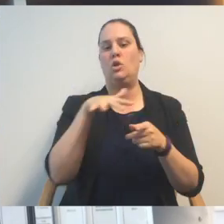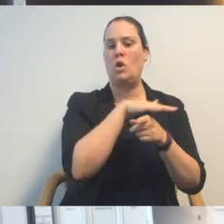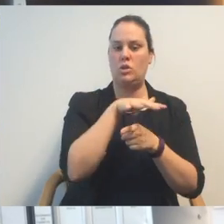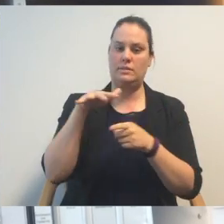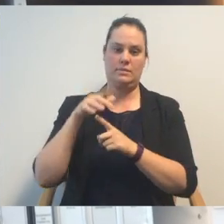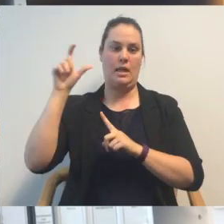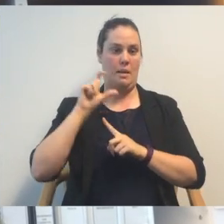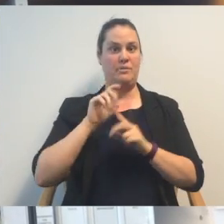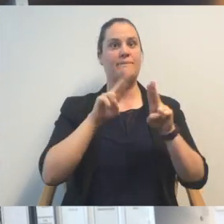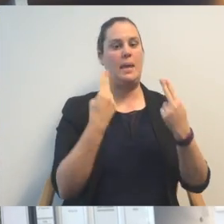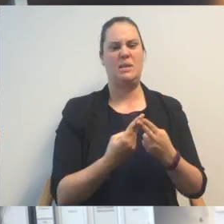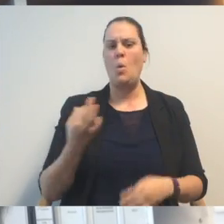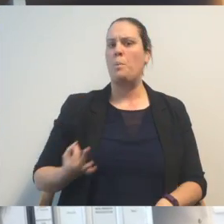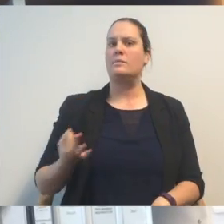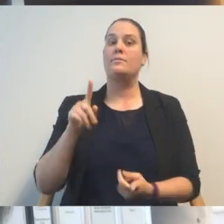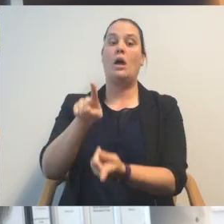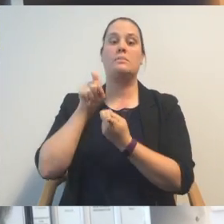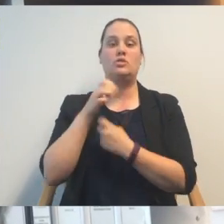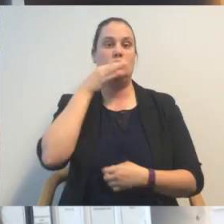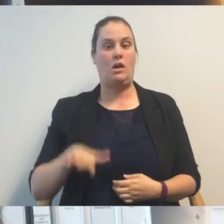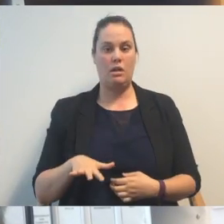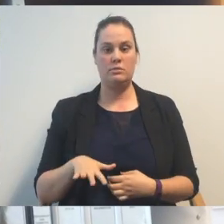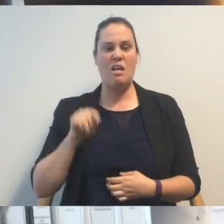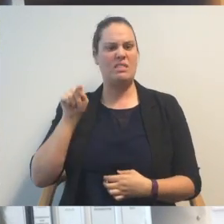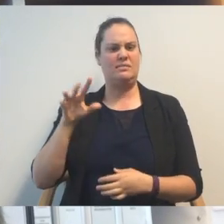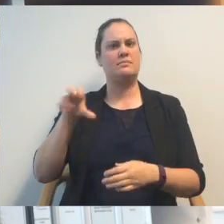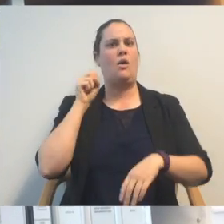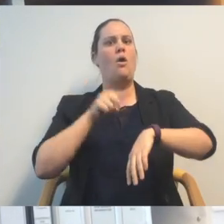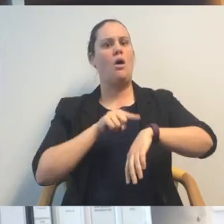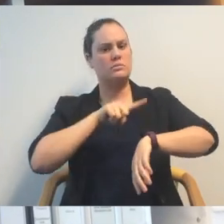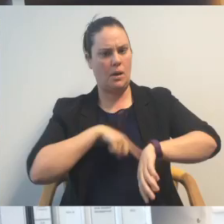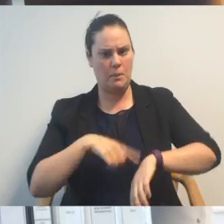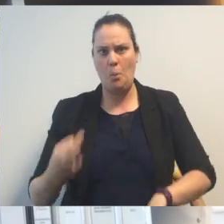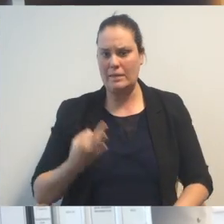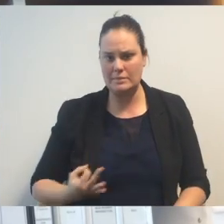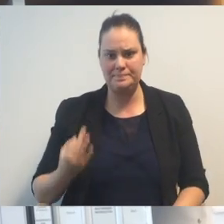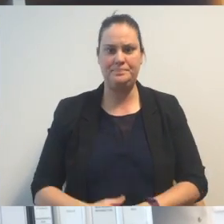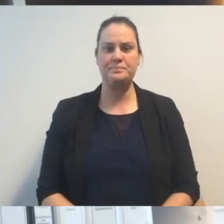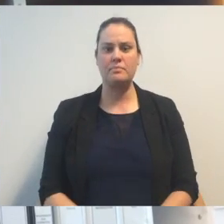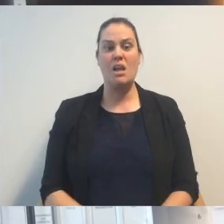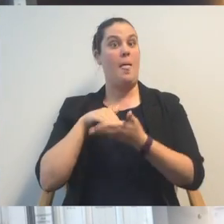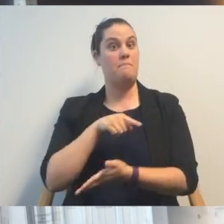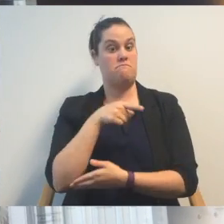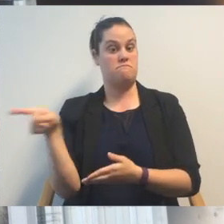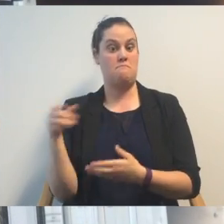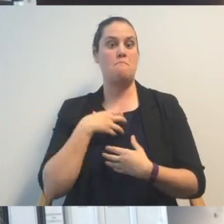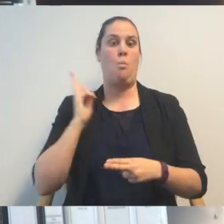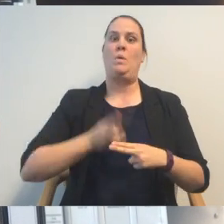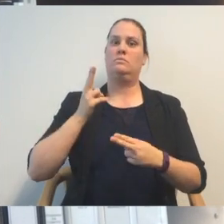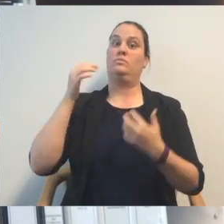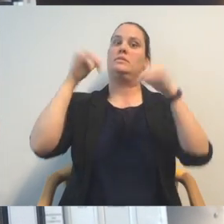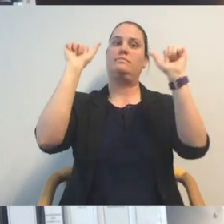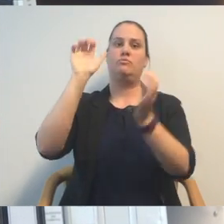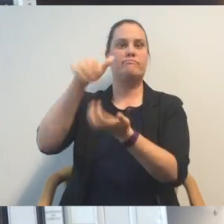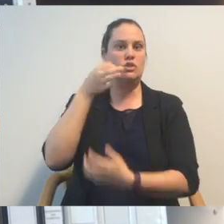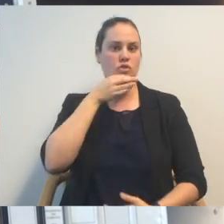families brought to my attention the issues they were facing in adopting their children and how long it had been taking. And